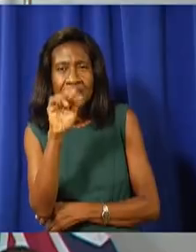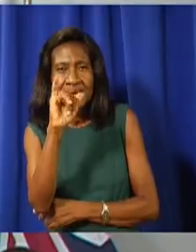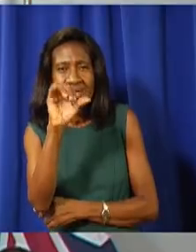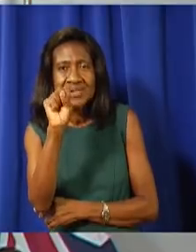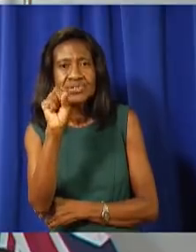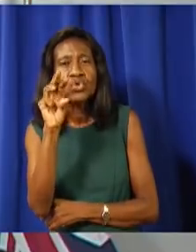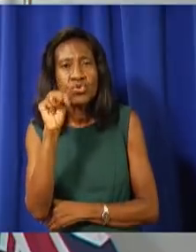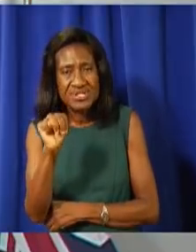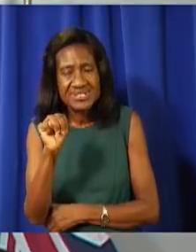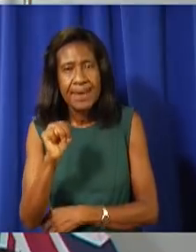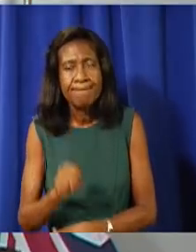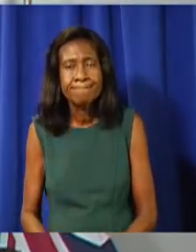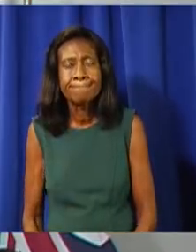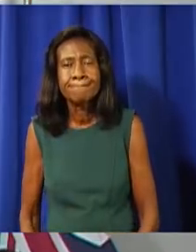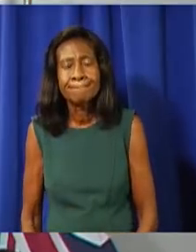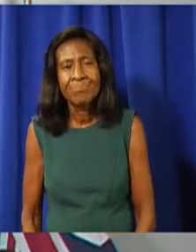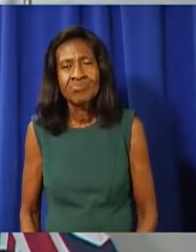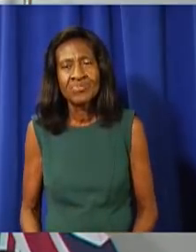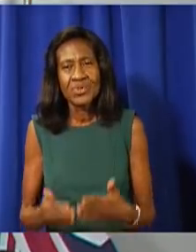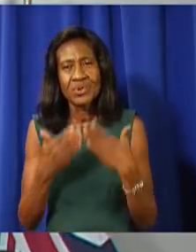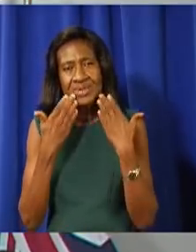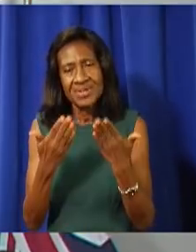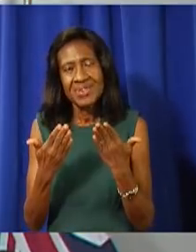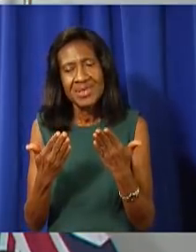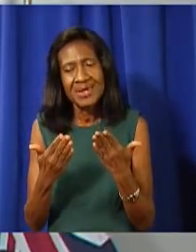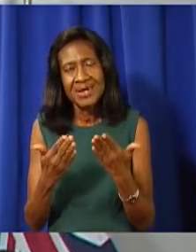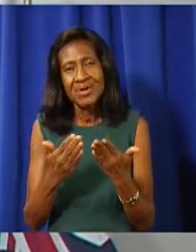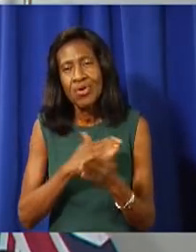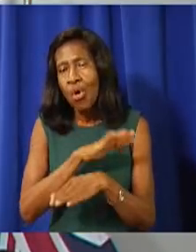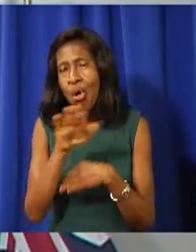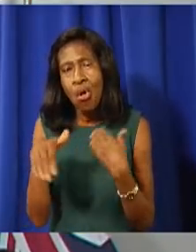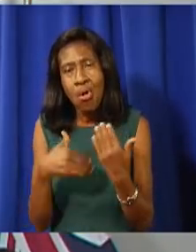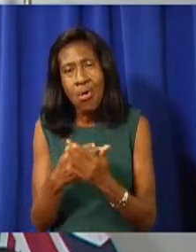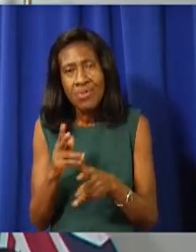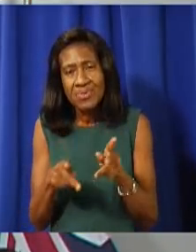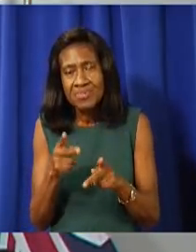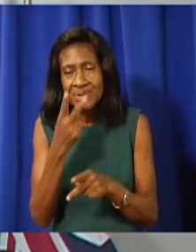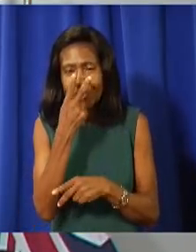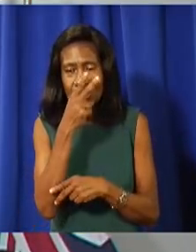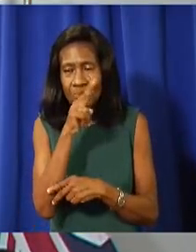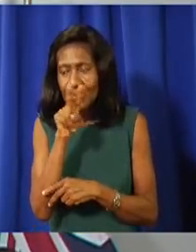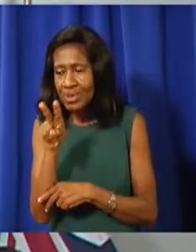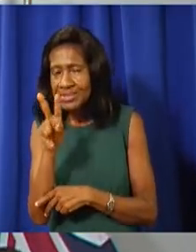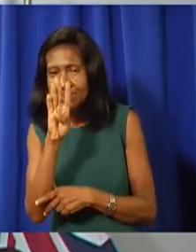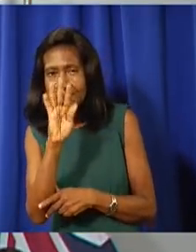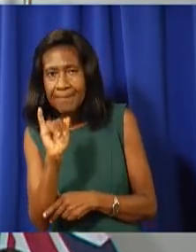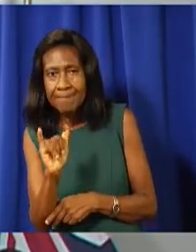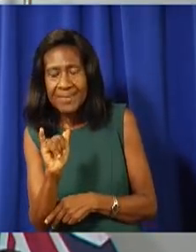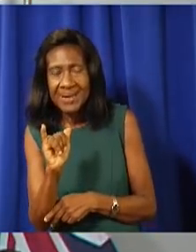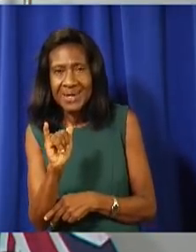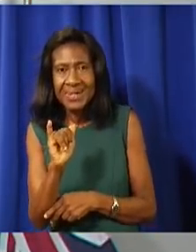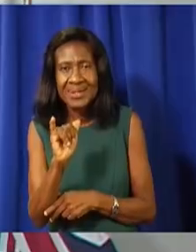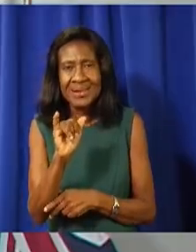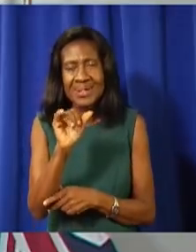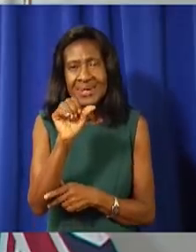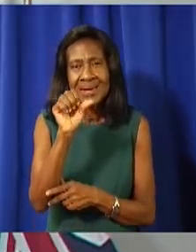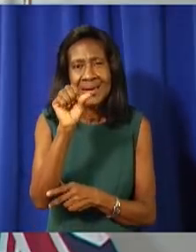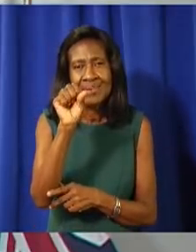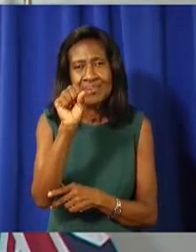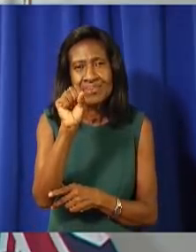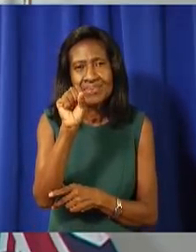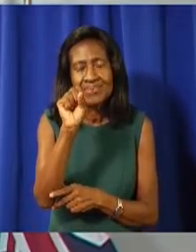Thank you so much, Donna. I want to thank the audience and those who are watching via social media. It's a pleasure to have you today.